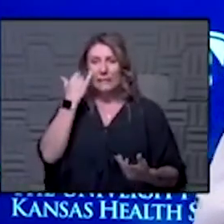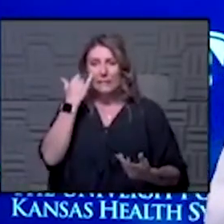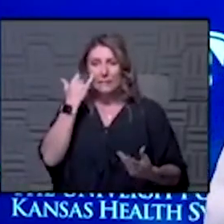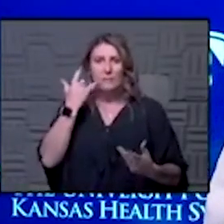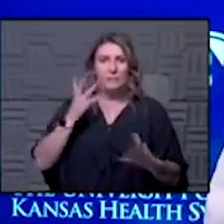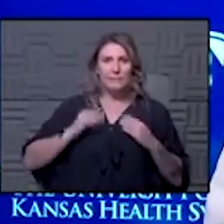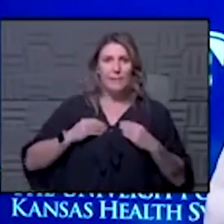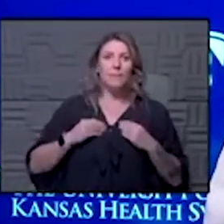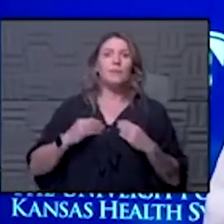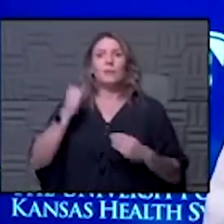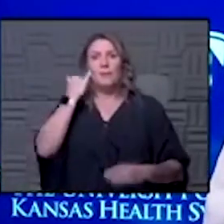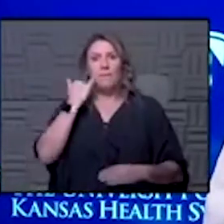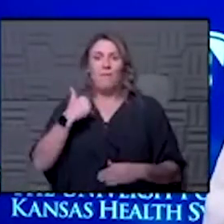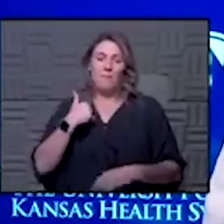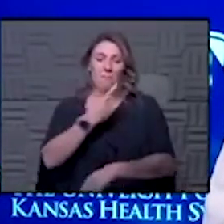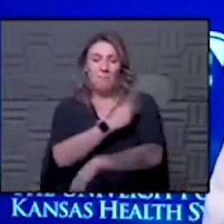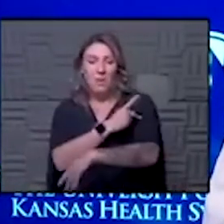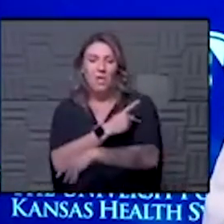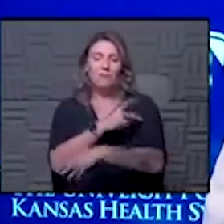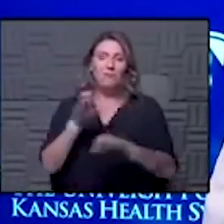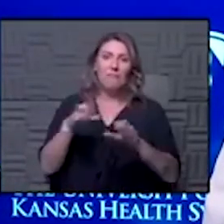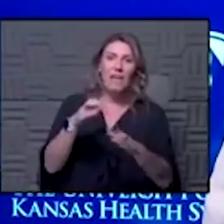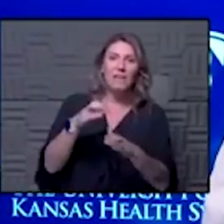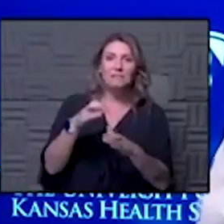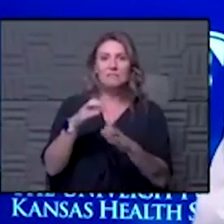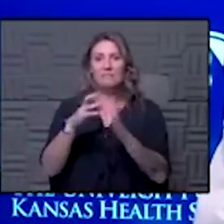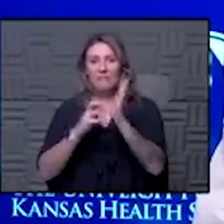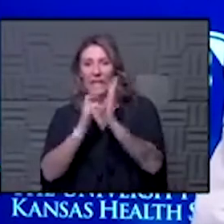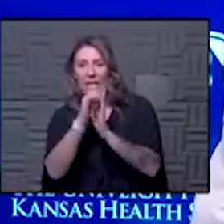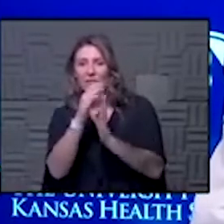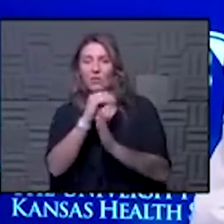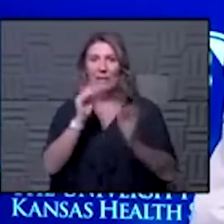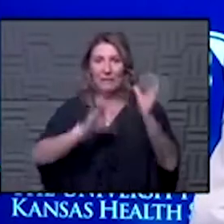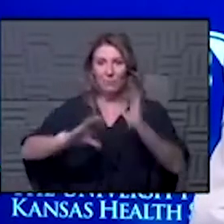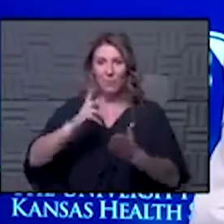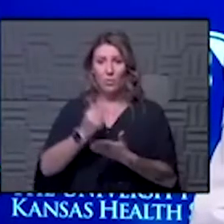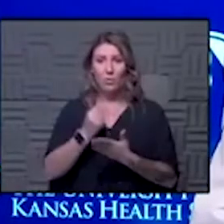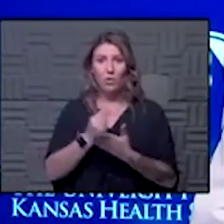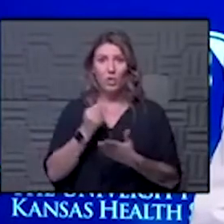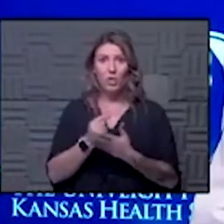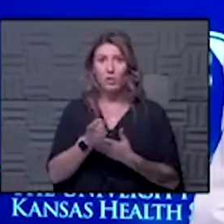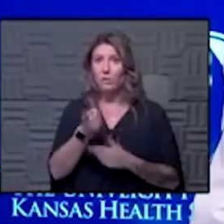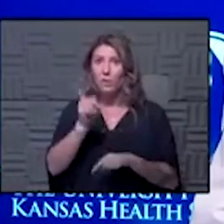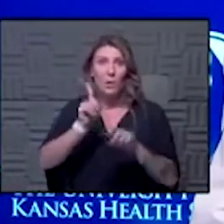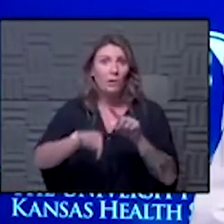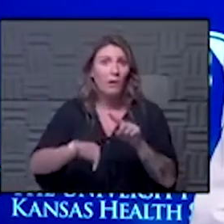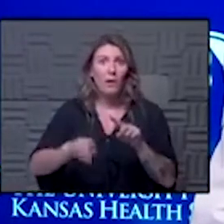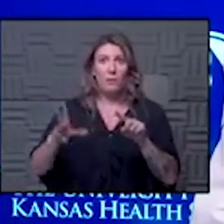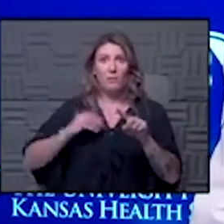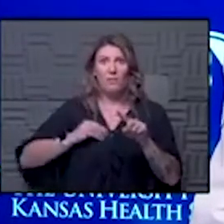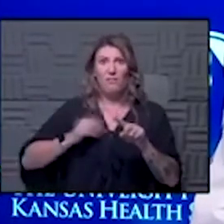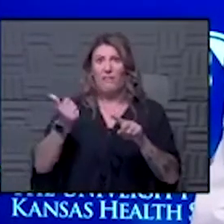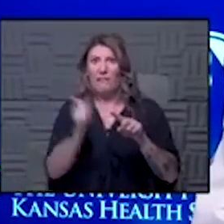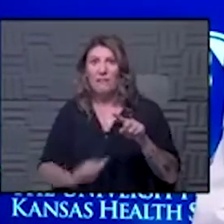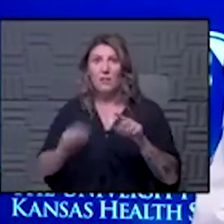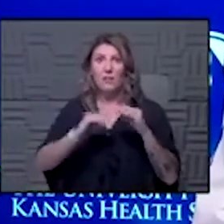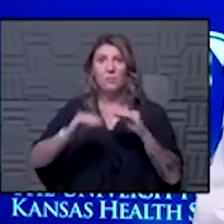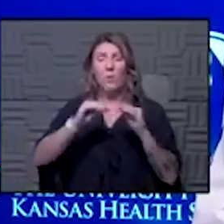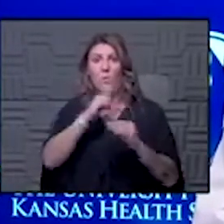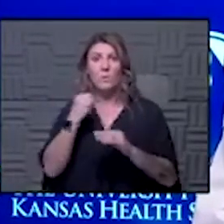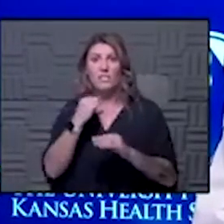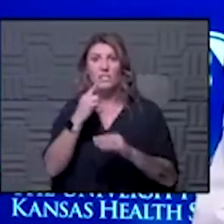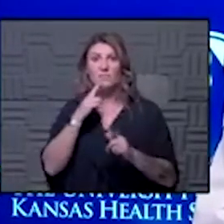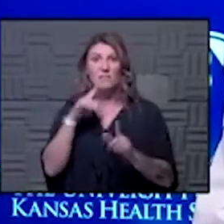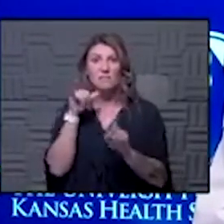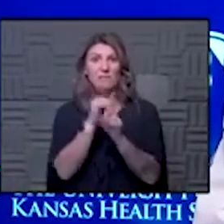i'm a patient has active cancer and i'm on chemotherapy you need to be in that i can't take on any additional risk bubble in which case you got to be sheltered at